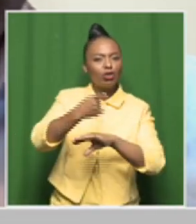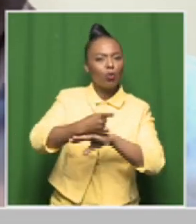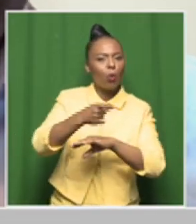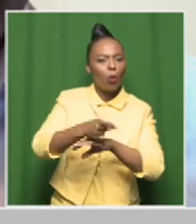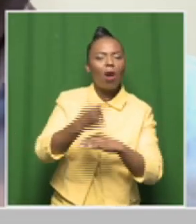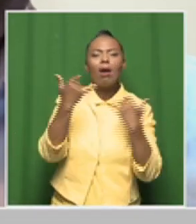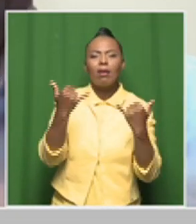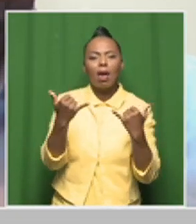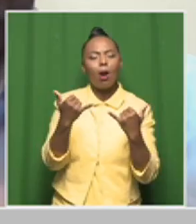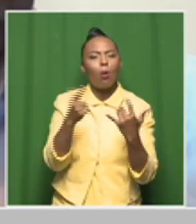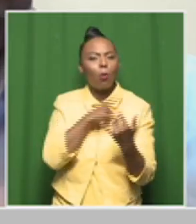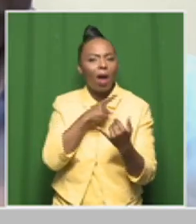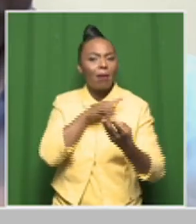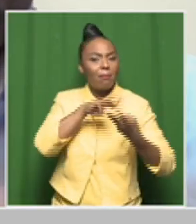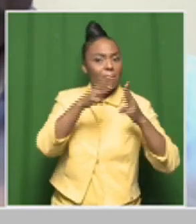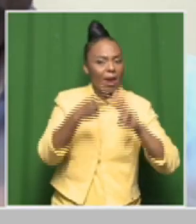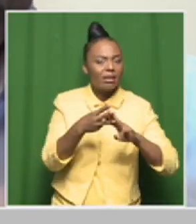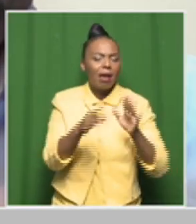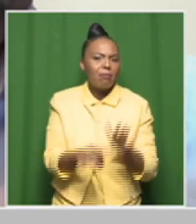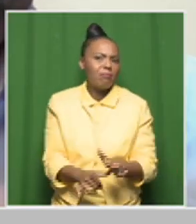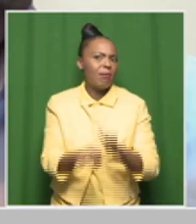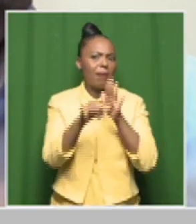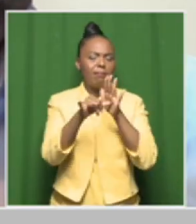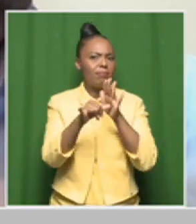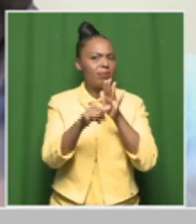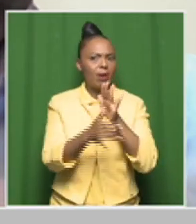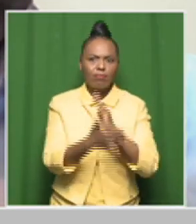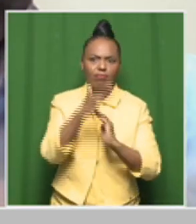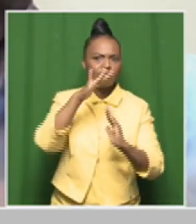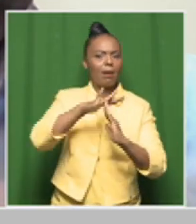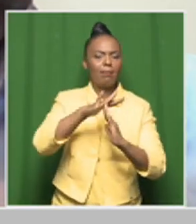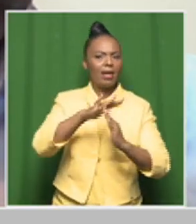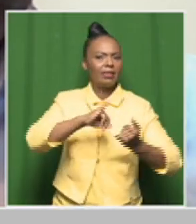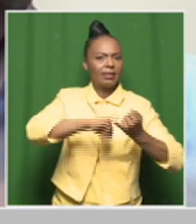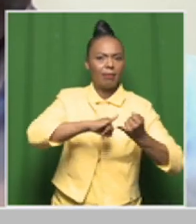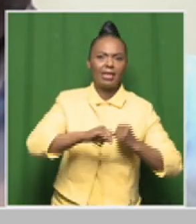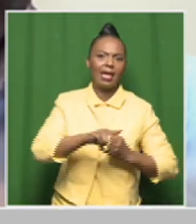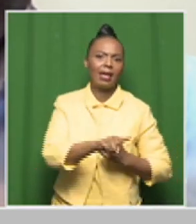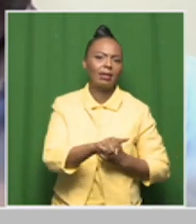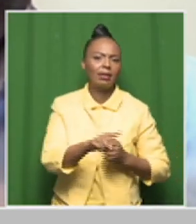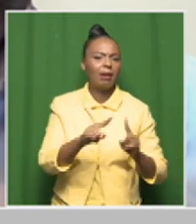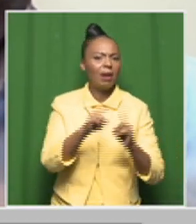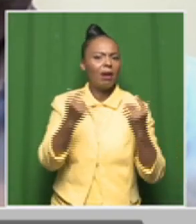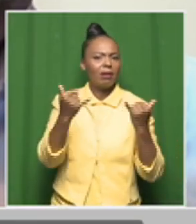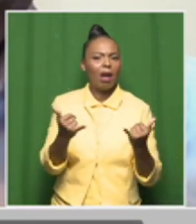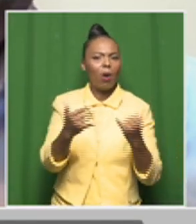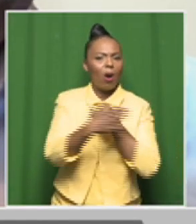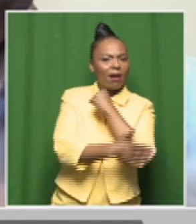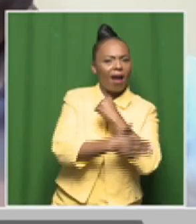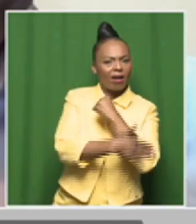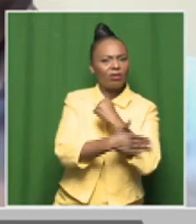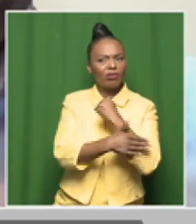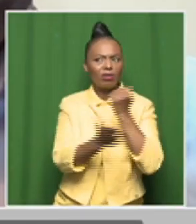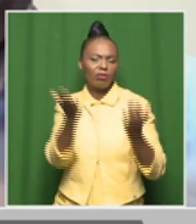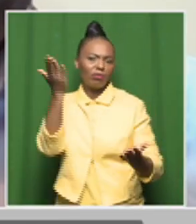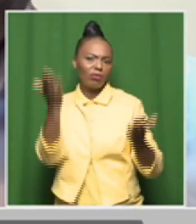is a gateway subject, I mean, talk to us about its importance for the country's global competitiveness at large.